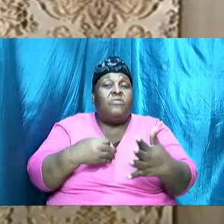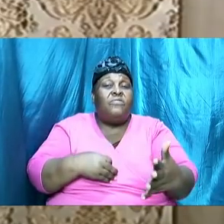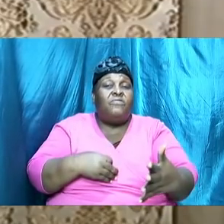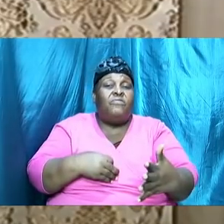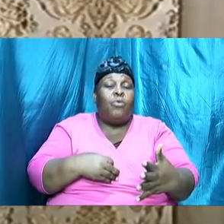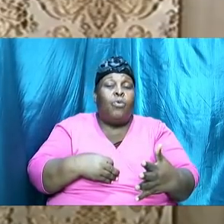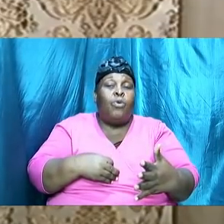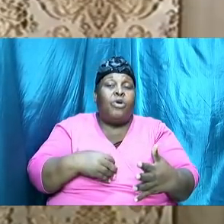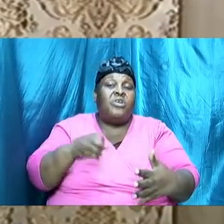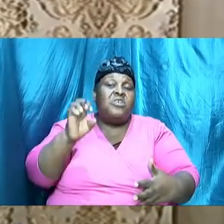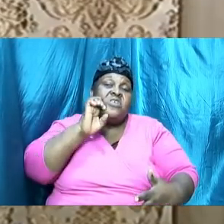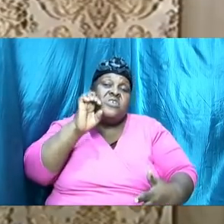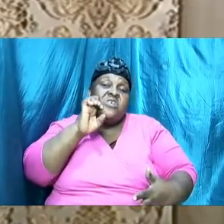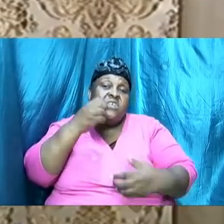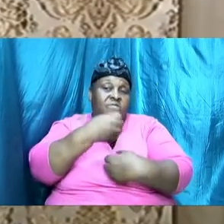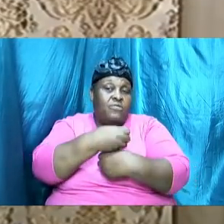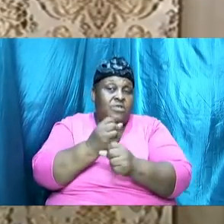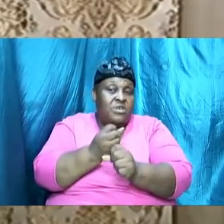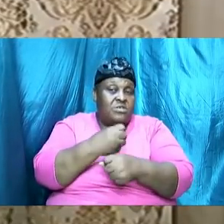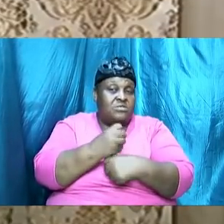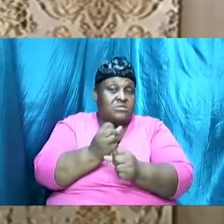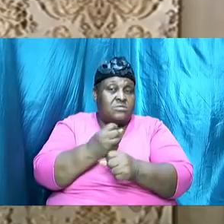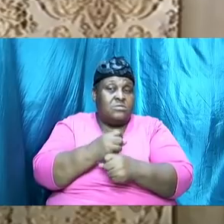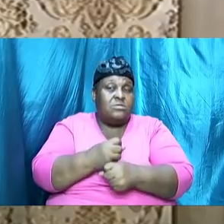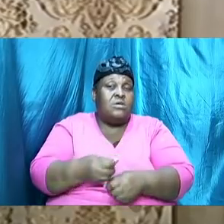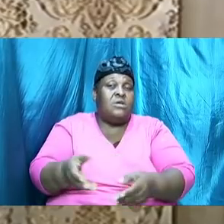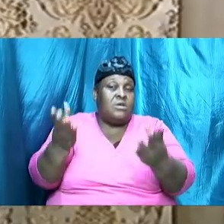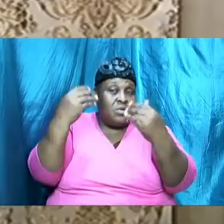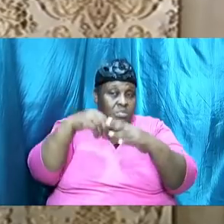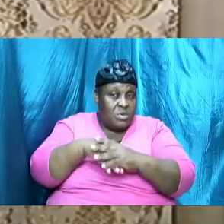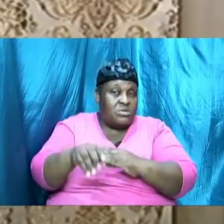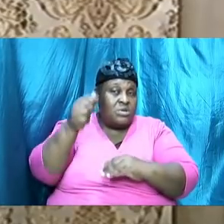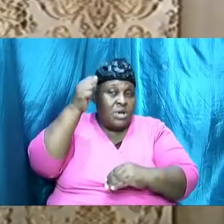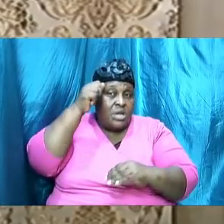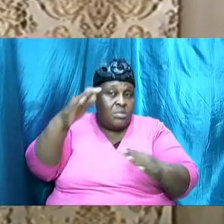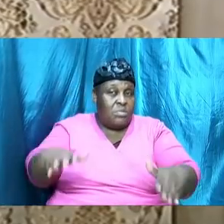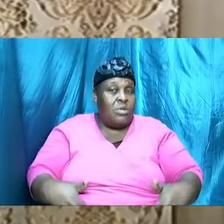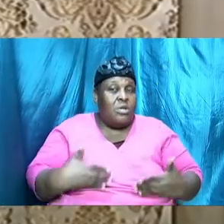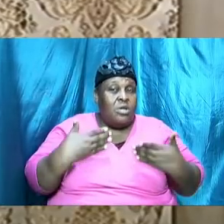Eve came into being and came into his life before